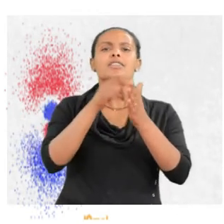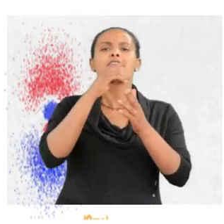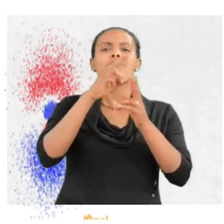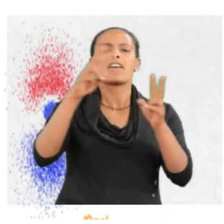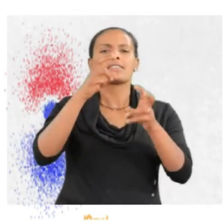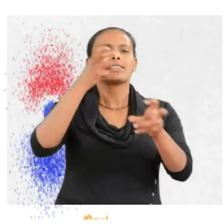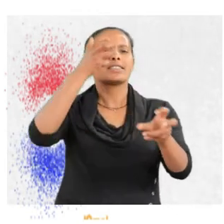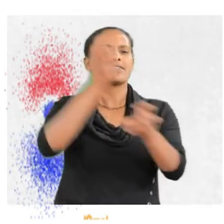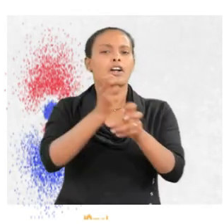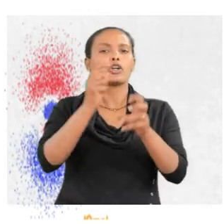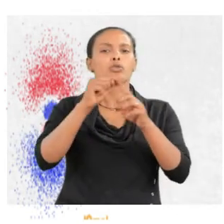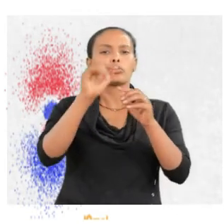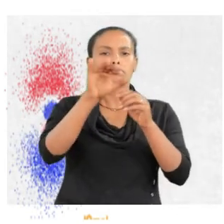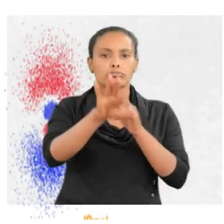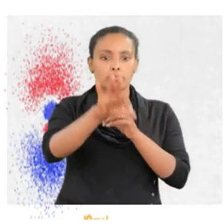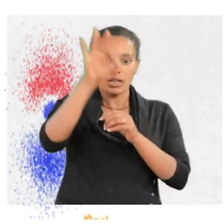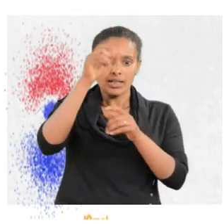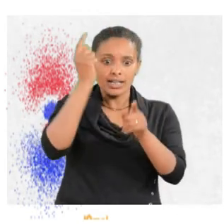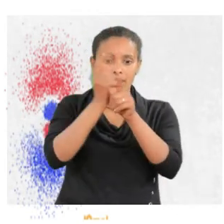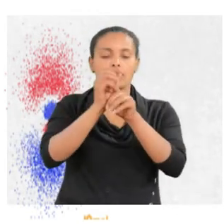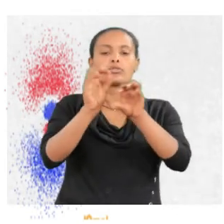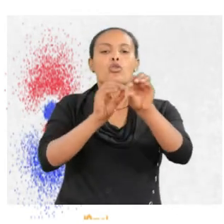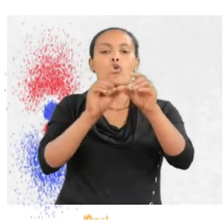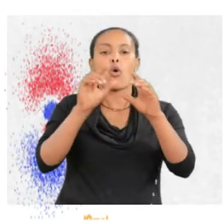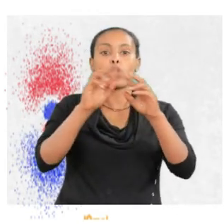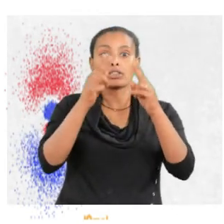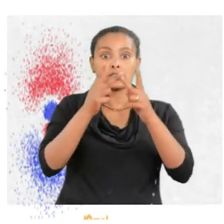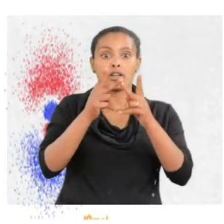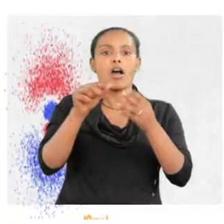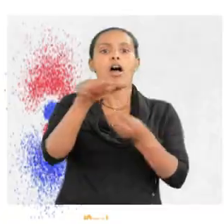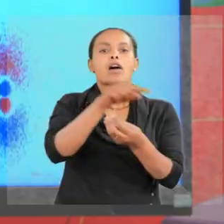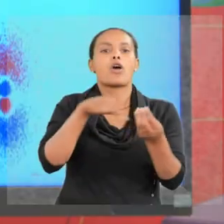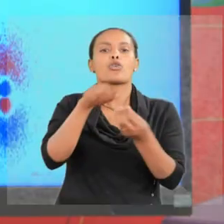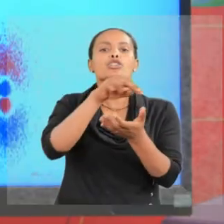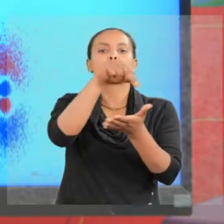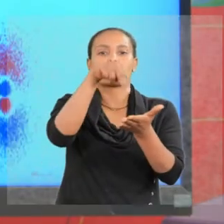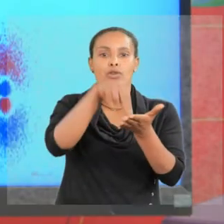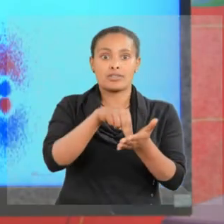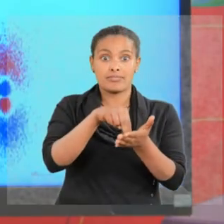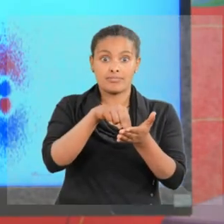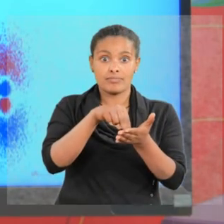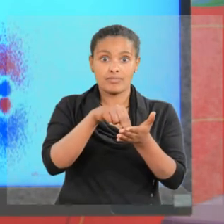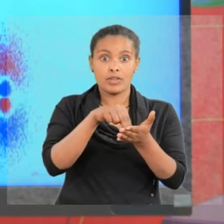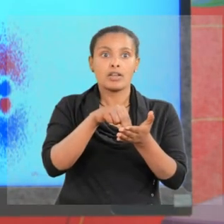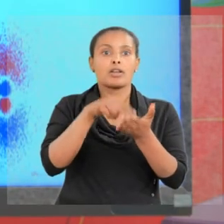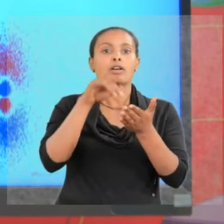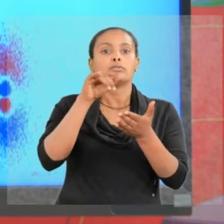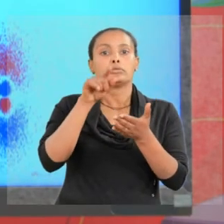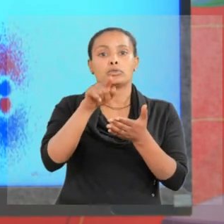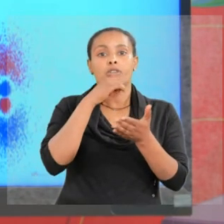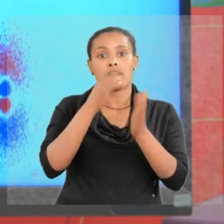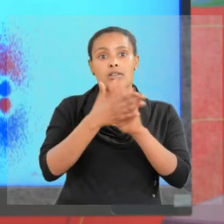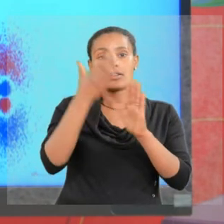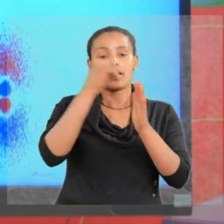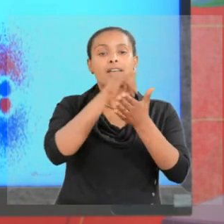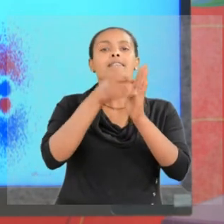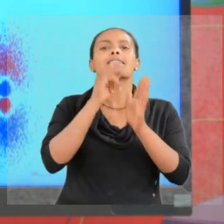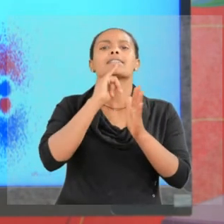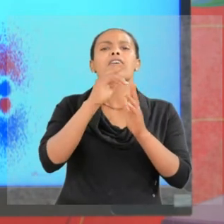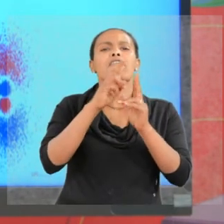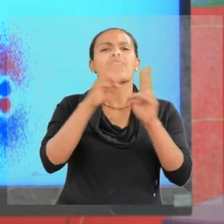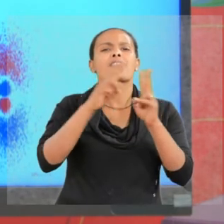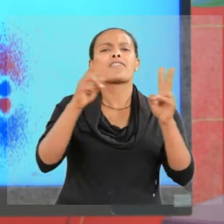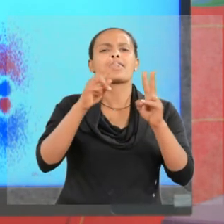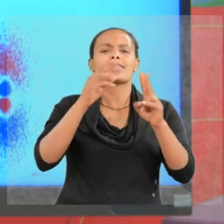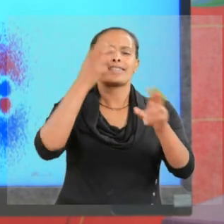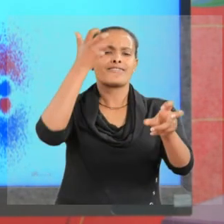to trace the exact location of an electron electron around the nucleus. Note that it is very